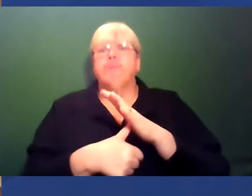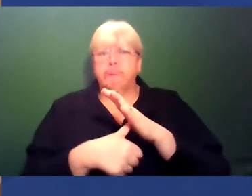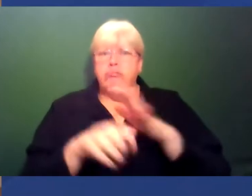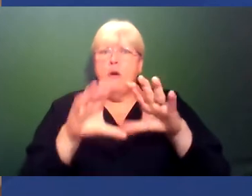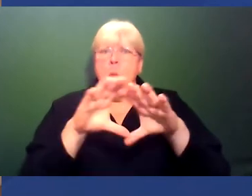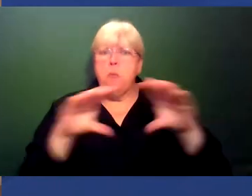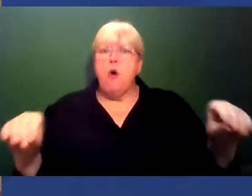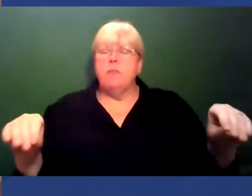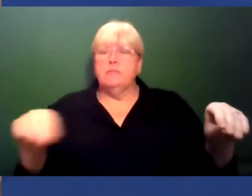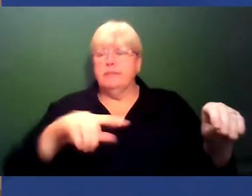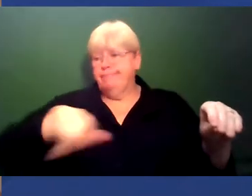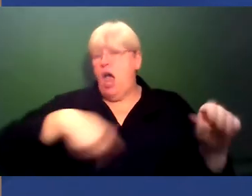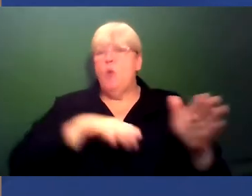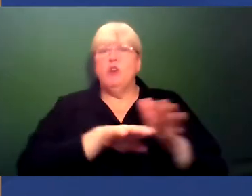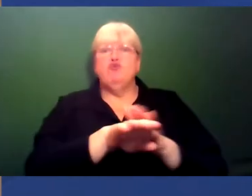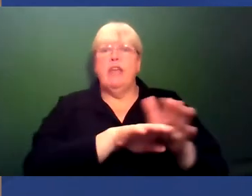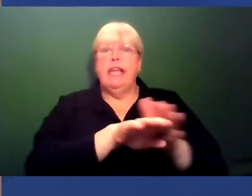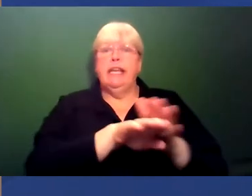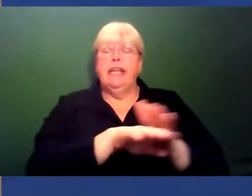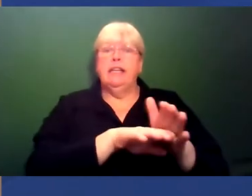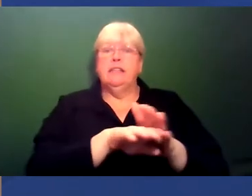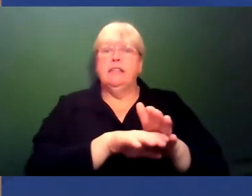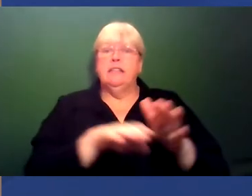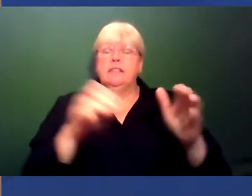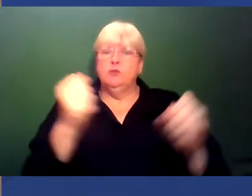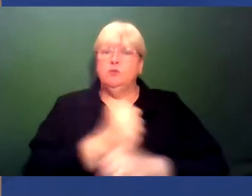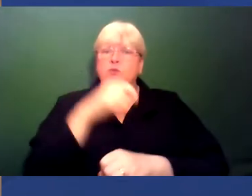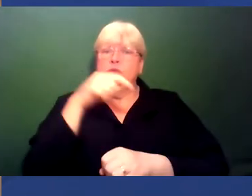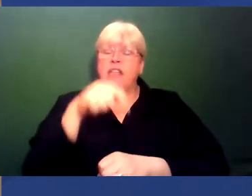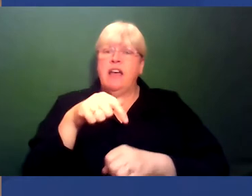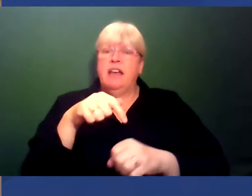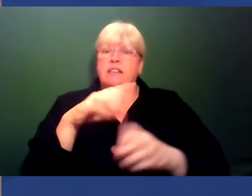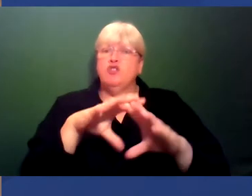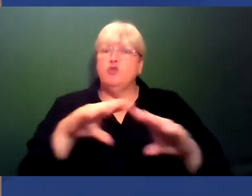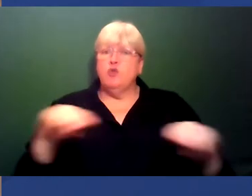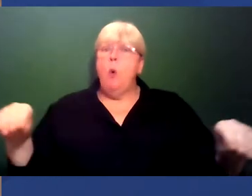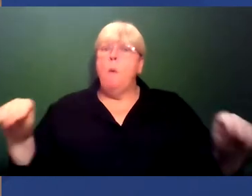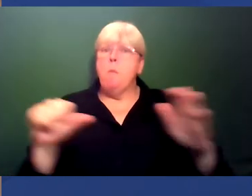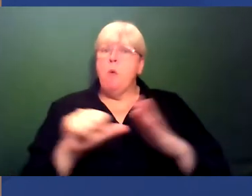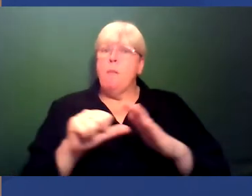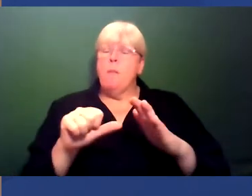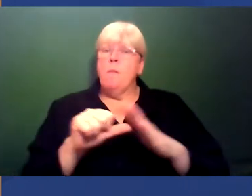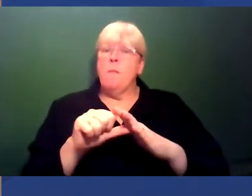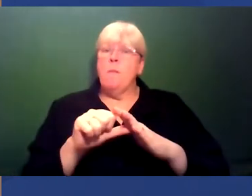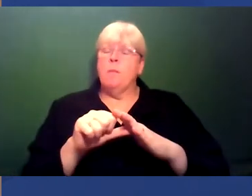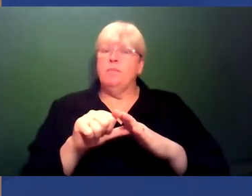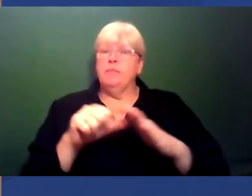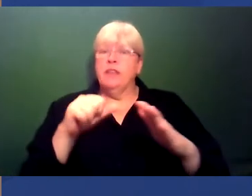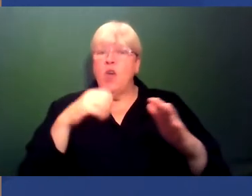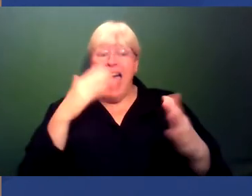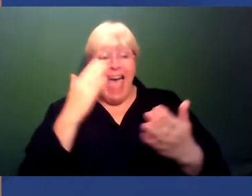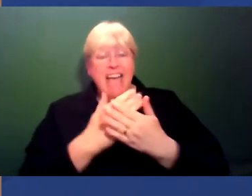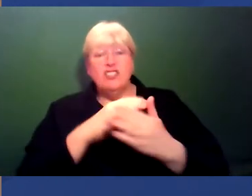that's what we're trained to do. We're built to, not only are we trained to solve hard problems, we actually go and look for them.